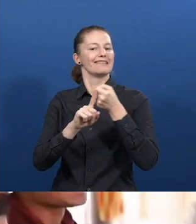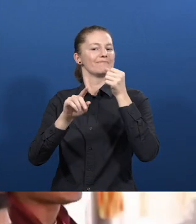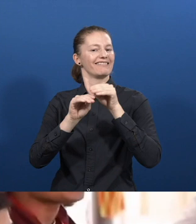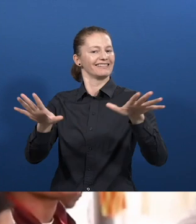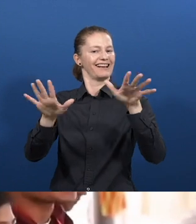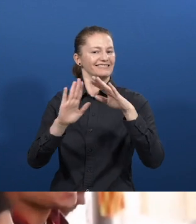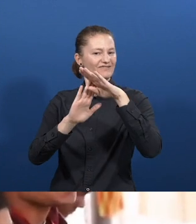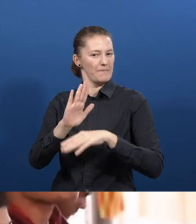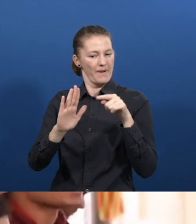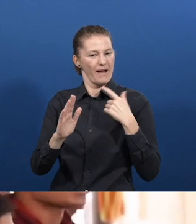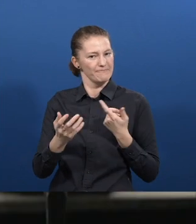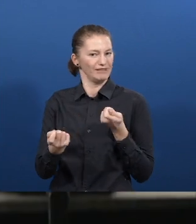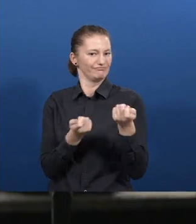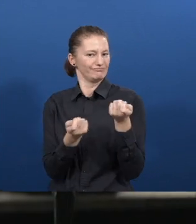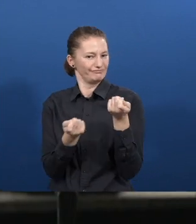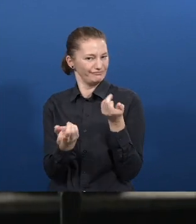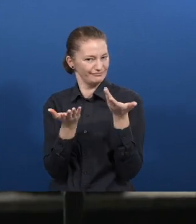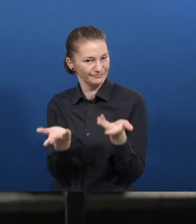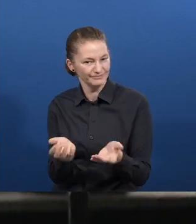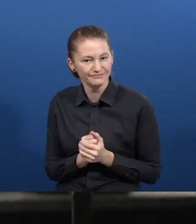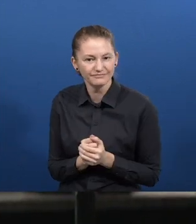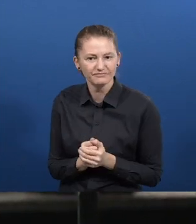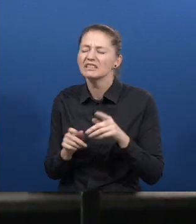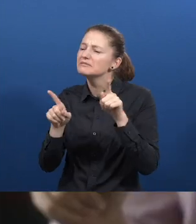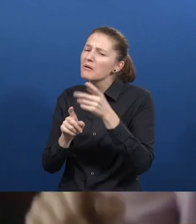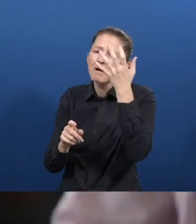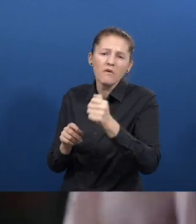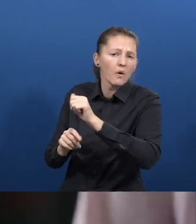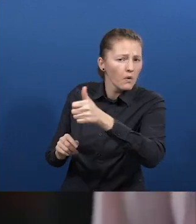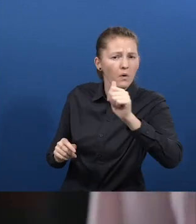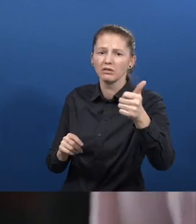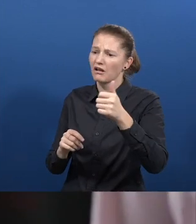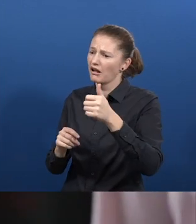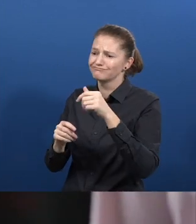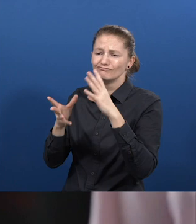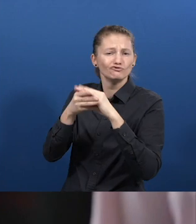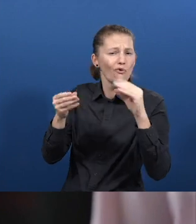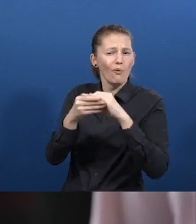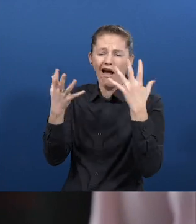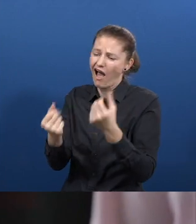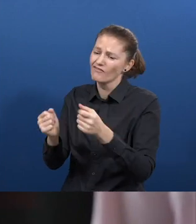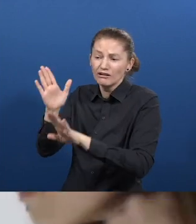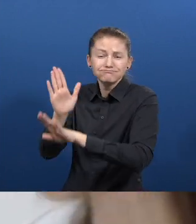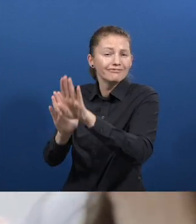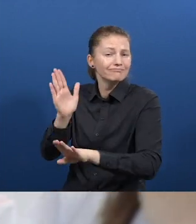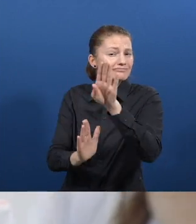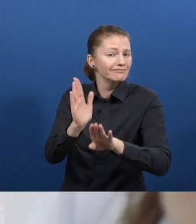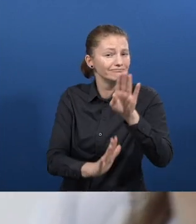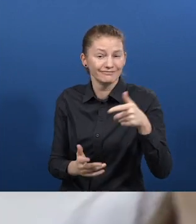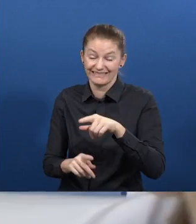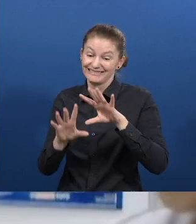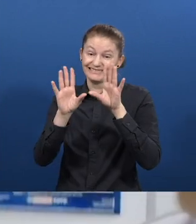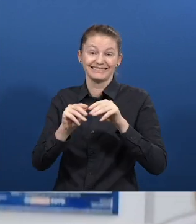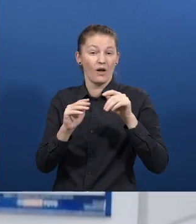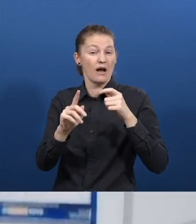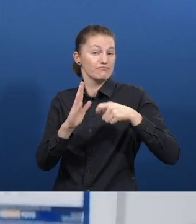percussion instruments. With this and many other success stories, the Zero Project impact transfer program shows the powerful effect of joining forces and